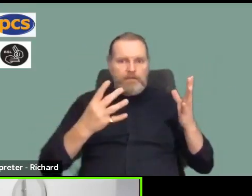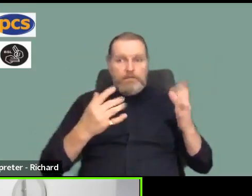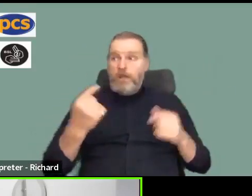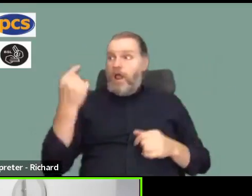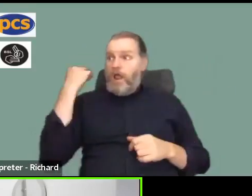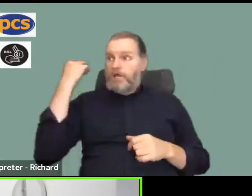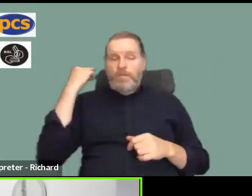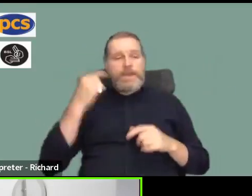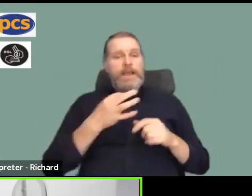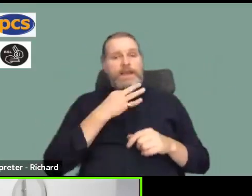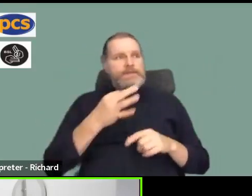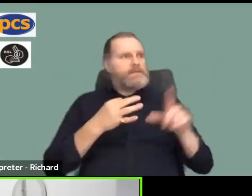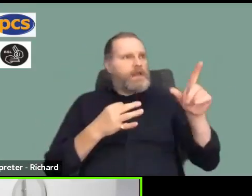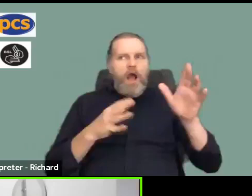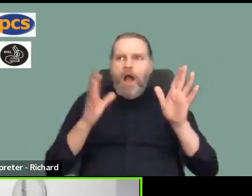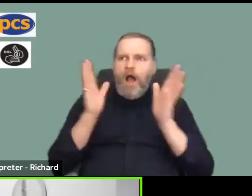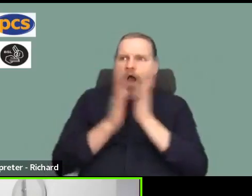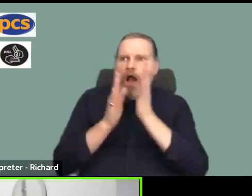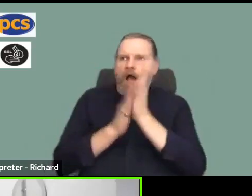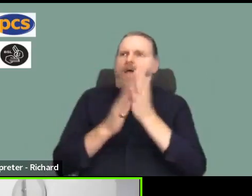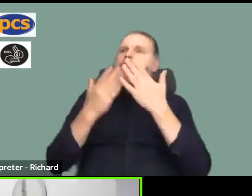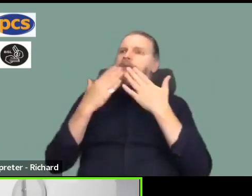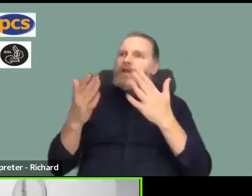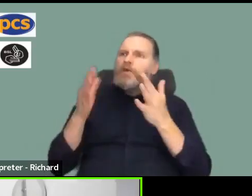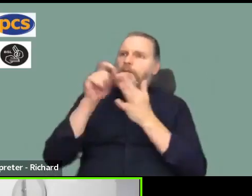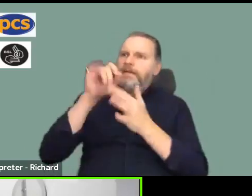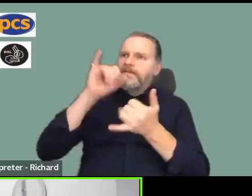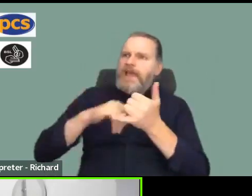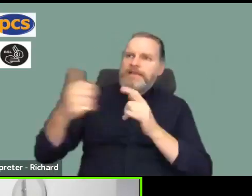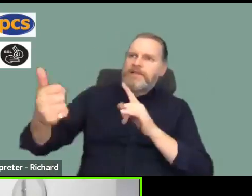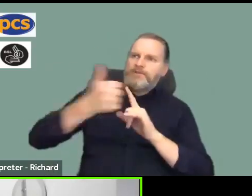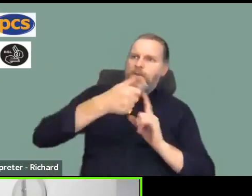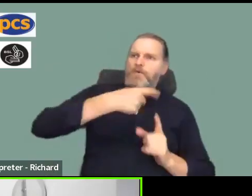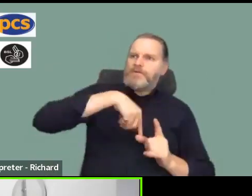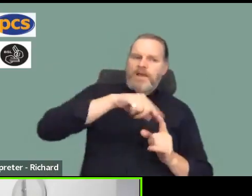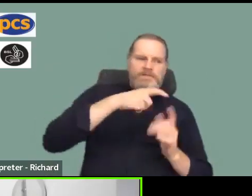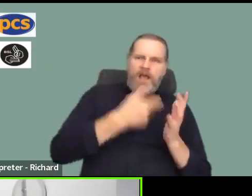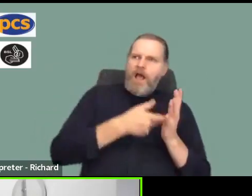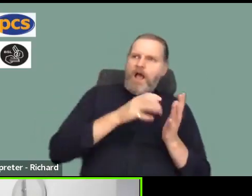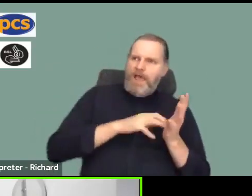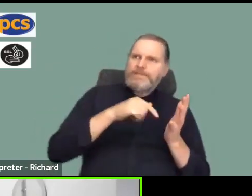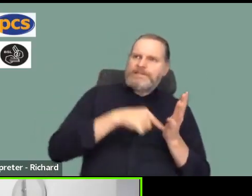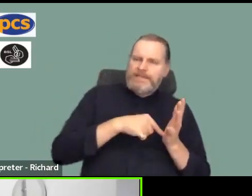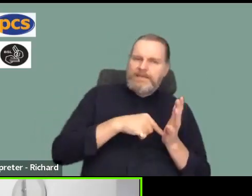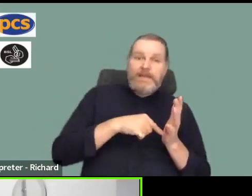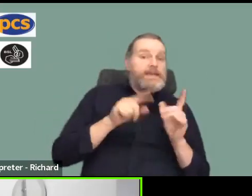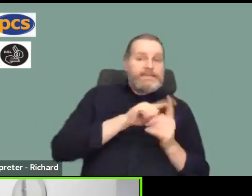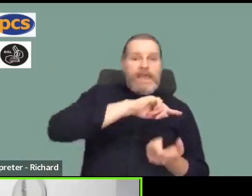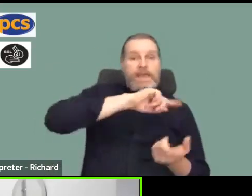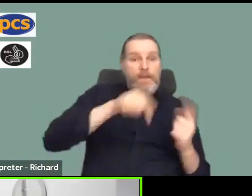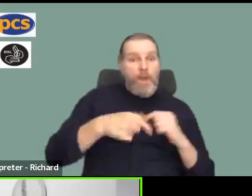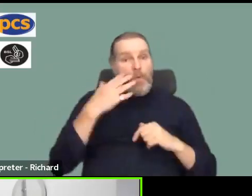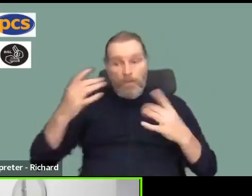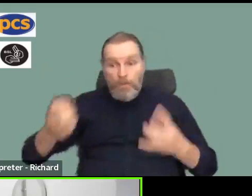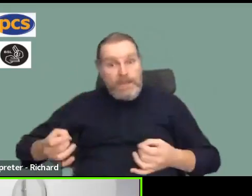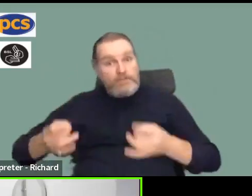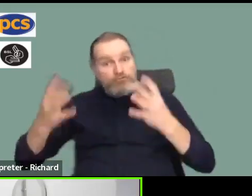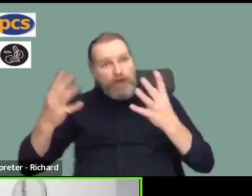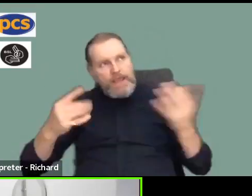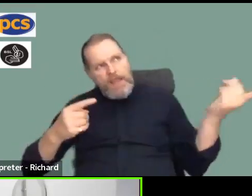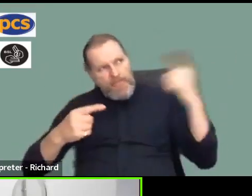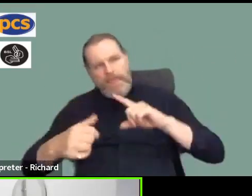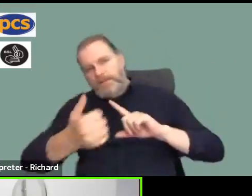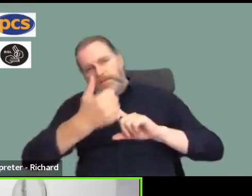they were so grateful for the solidarity that had been shown by PCS members and that they would be doing the same for us the minute we are in a position